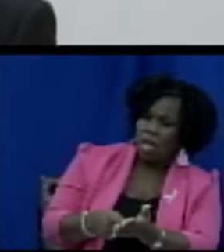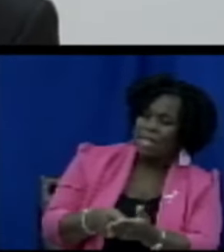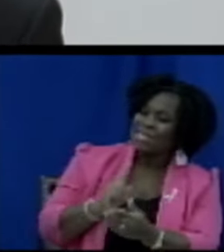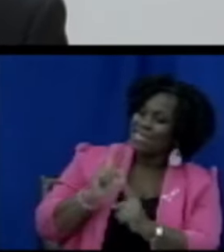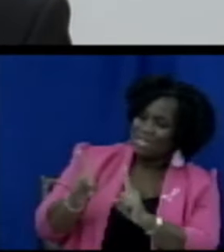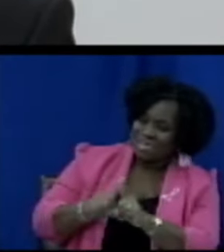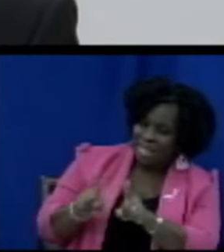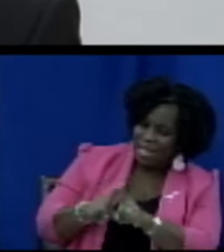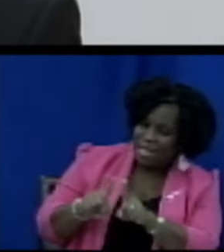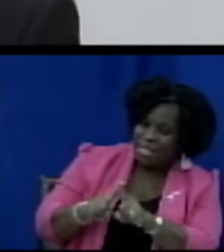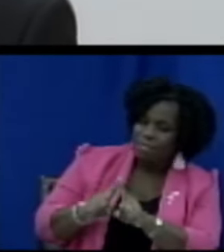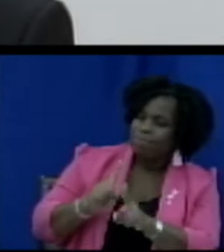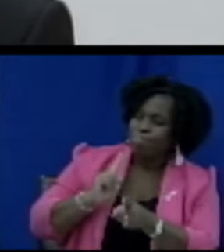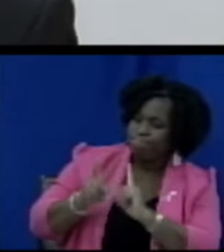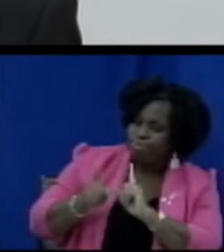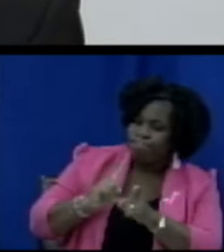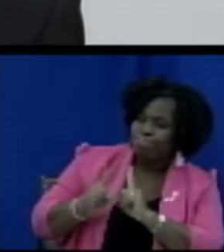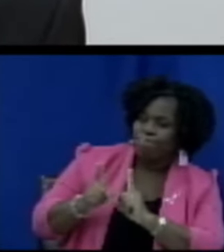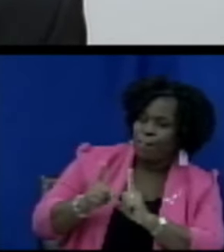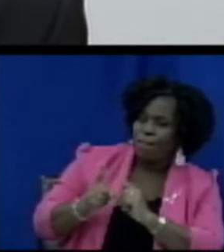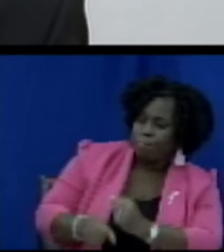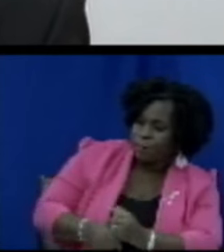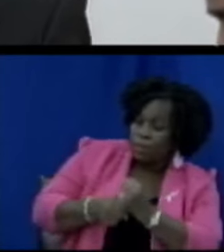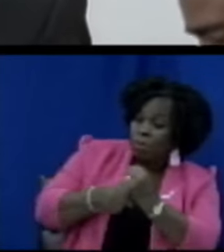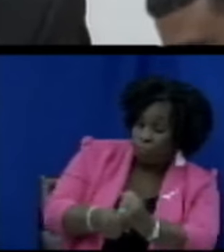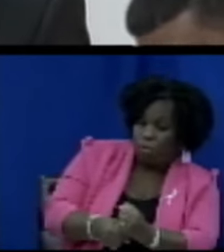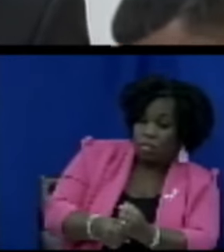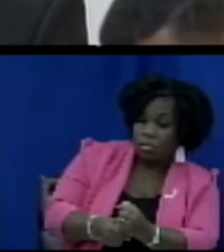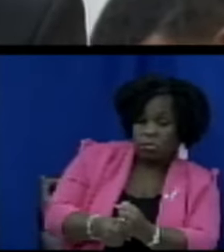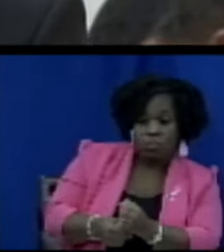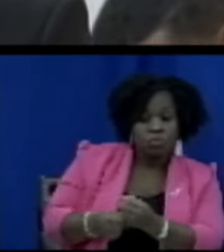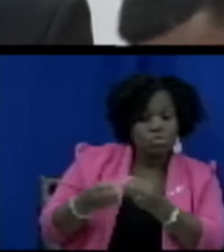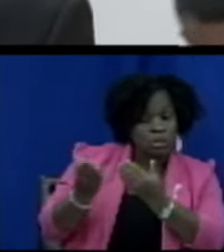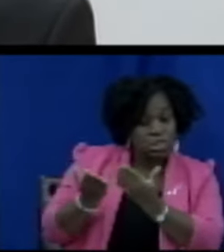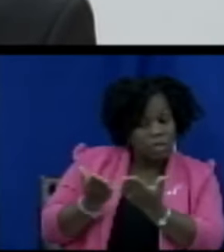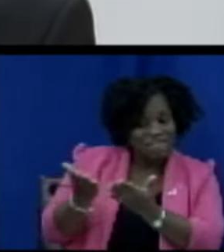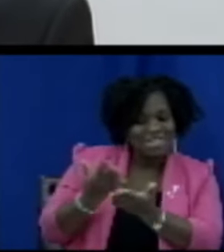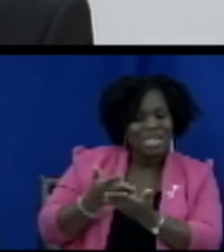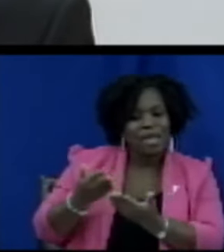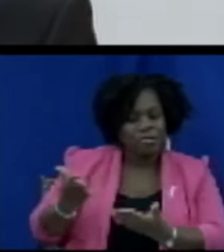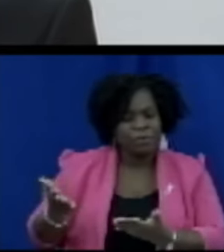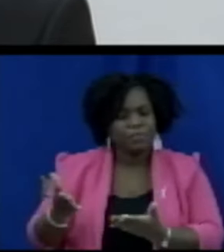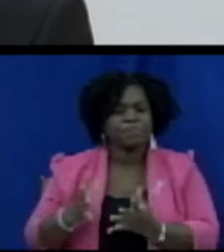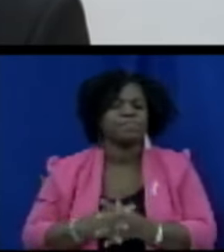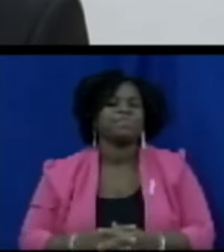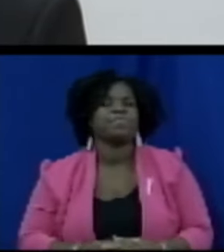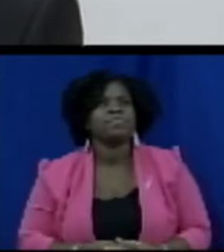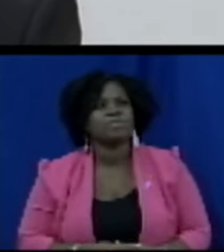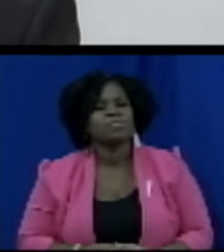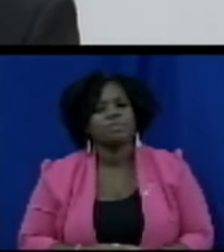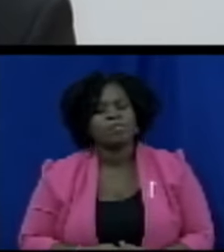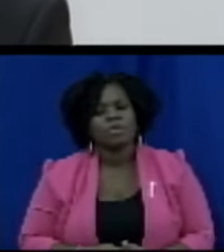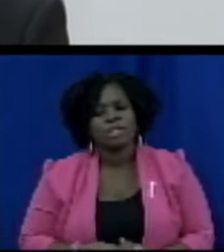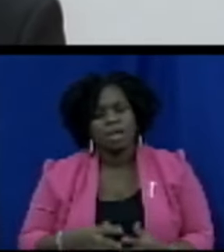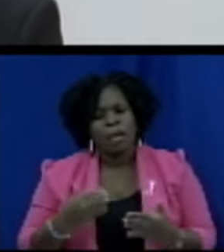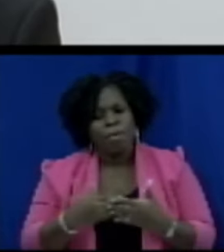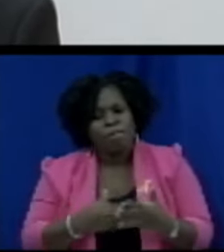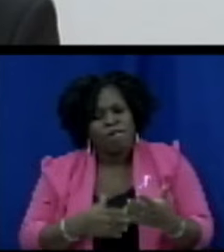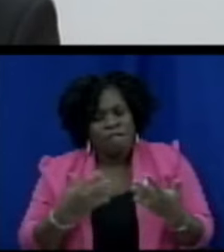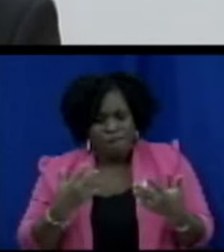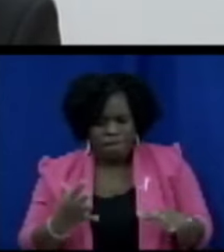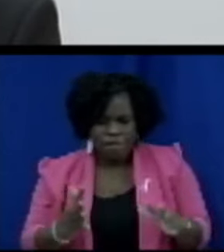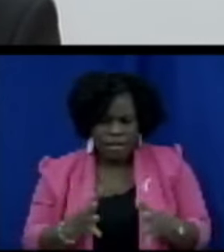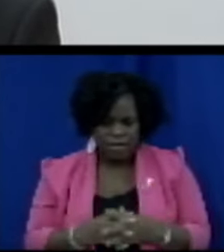it is fair and it is balanced I want to say before wrapping up the debate the second